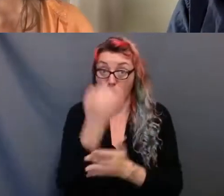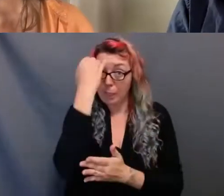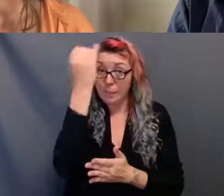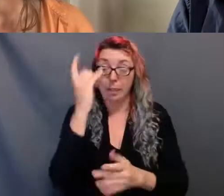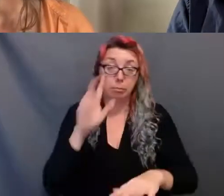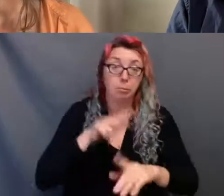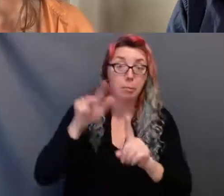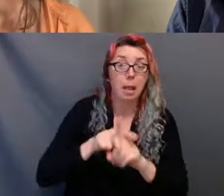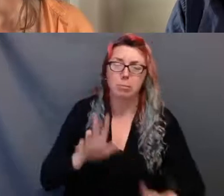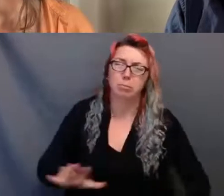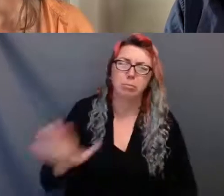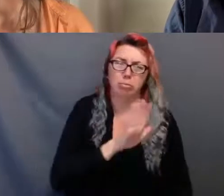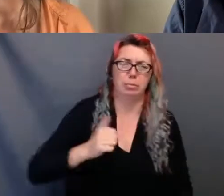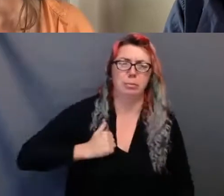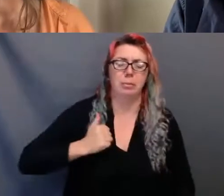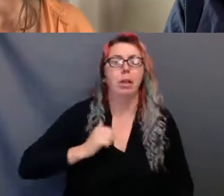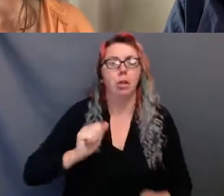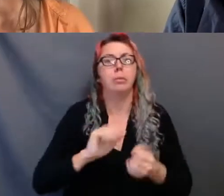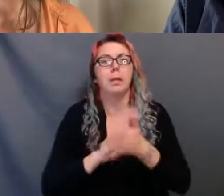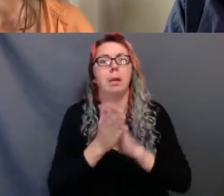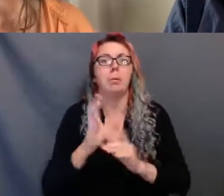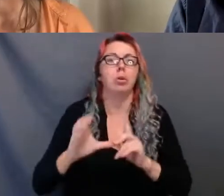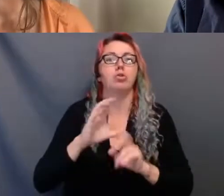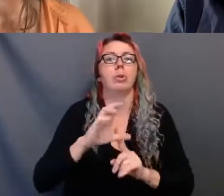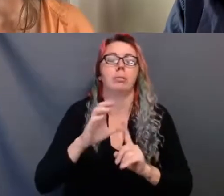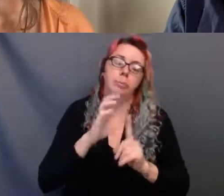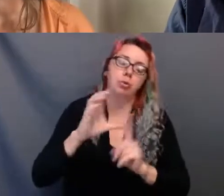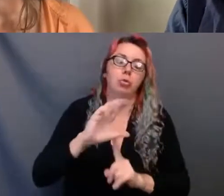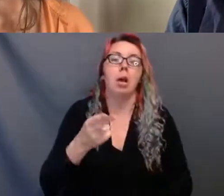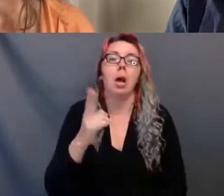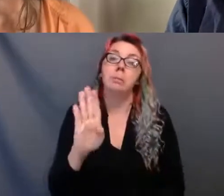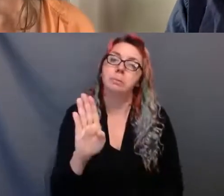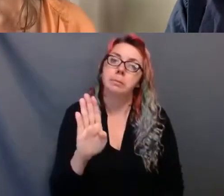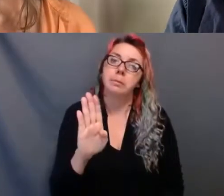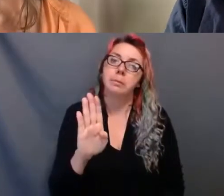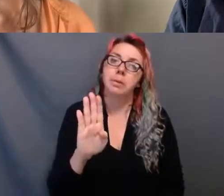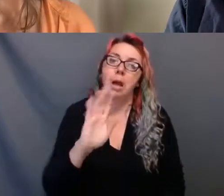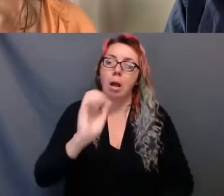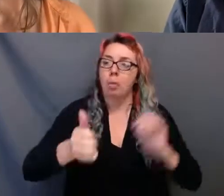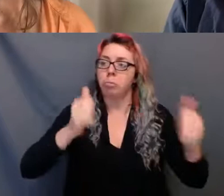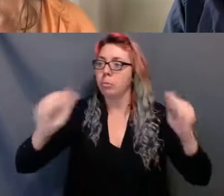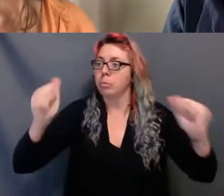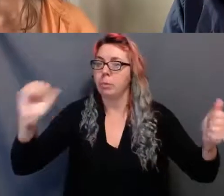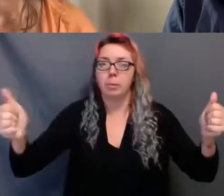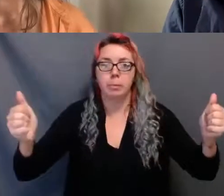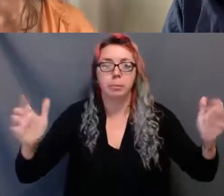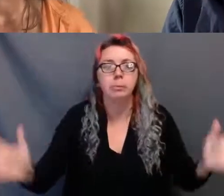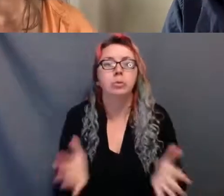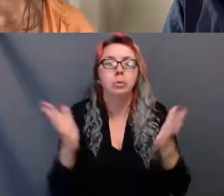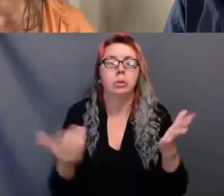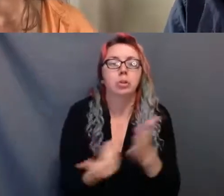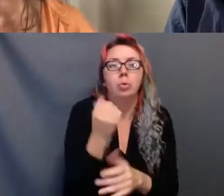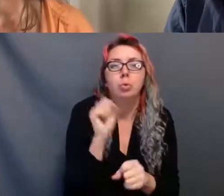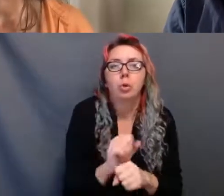hubs for their regions. With Newark, where Newark can be encouraged and developed and the forms of expression